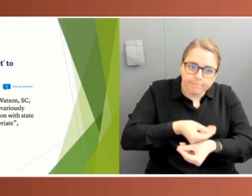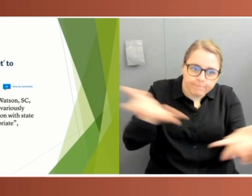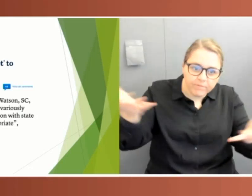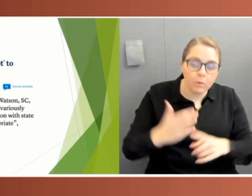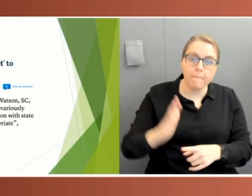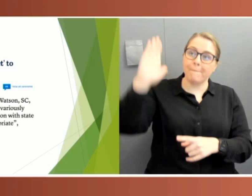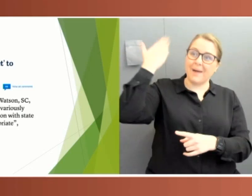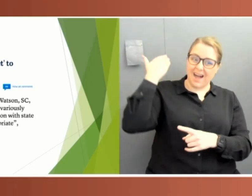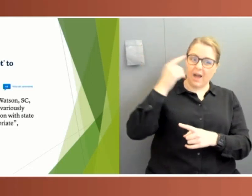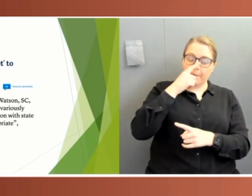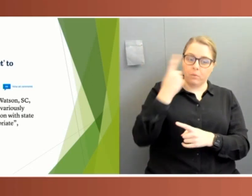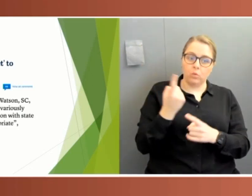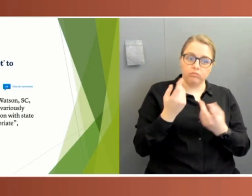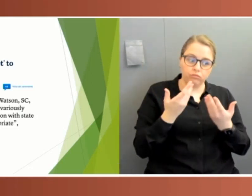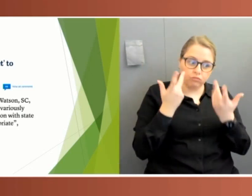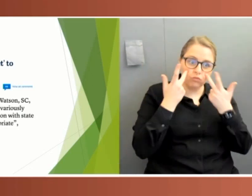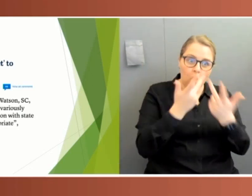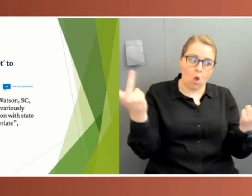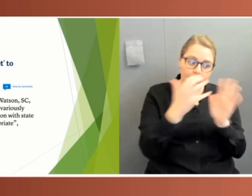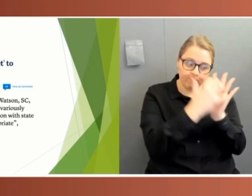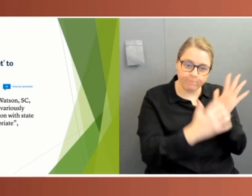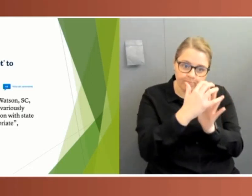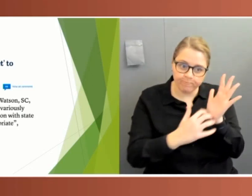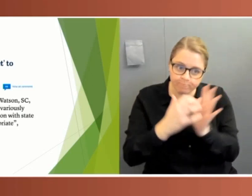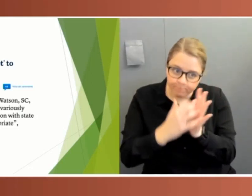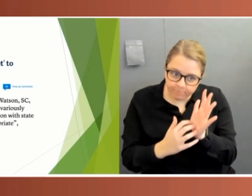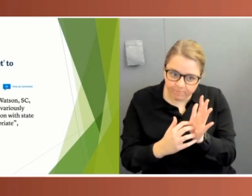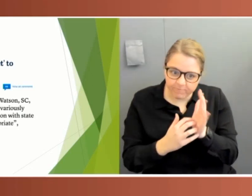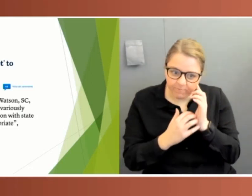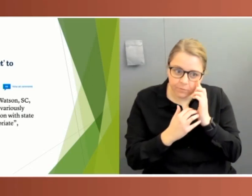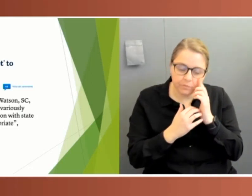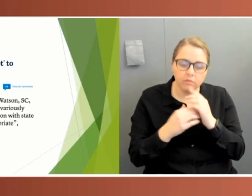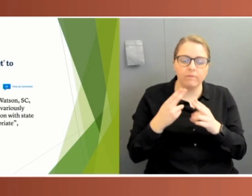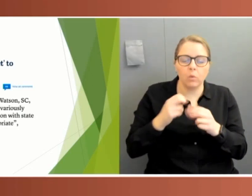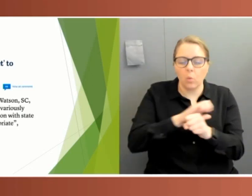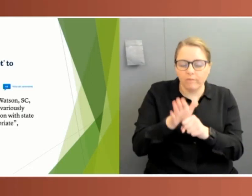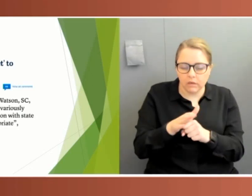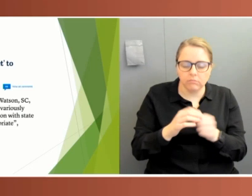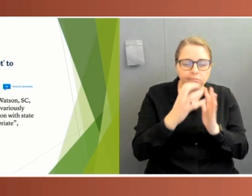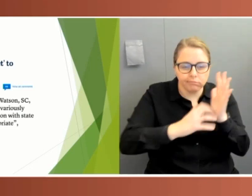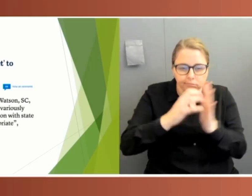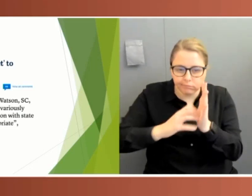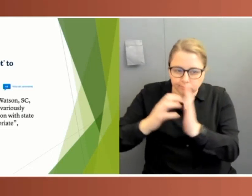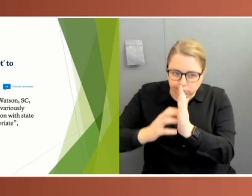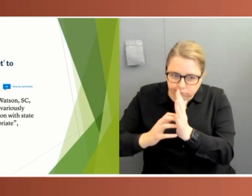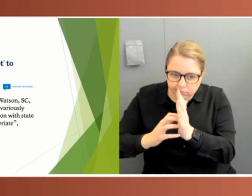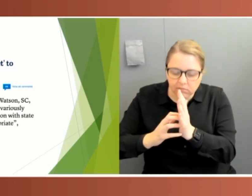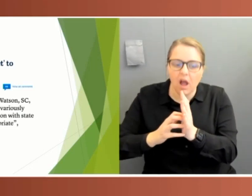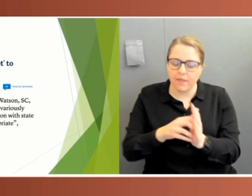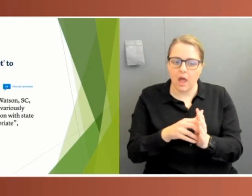such as those by the Australian Health Protection Principle Committee, which related to COVID-19 and its impact, suddenly became confidential.